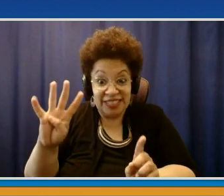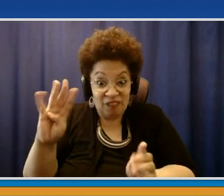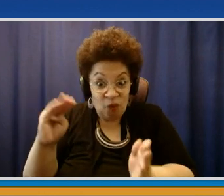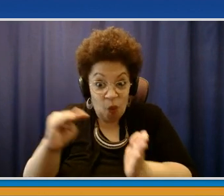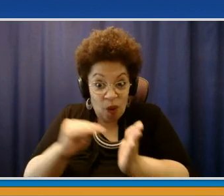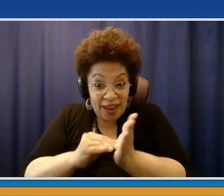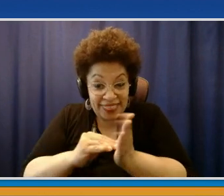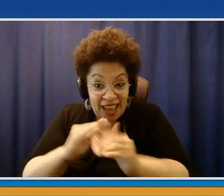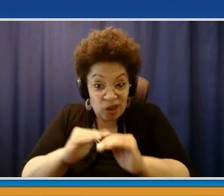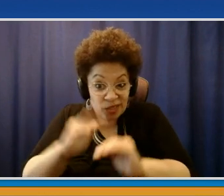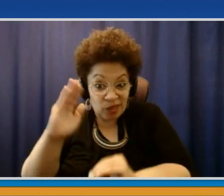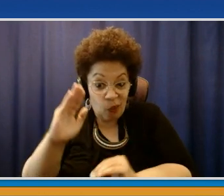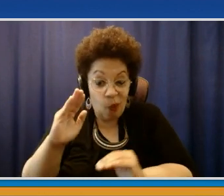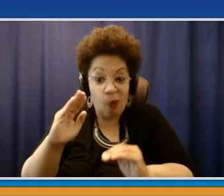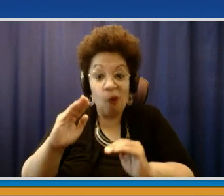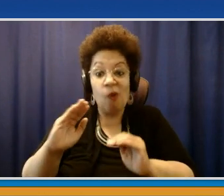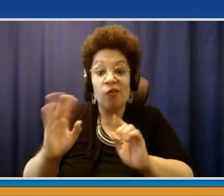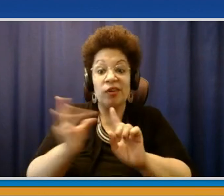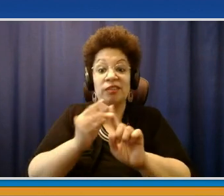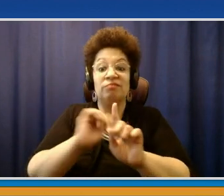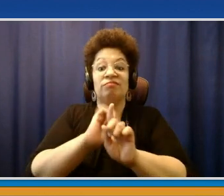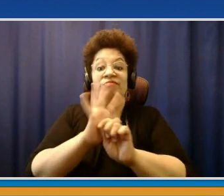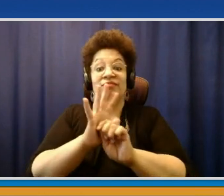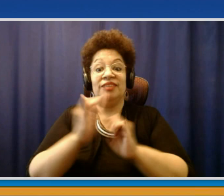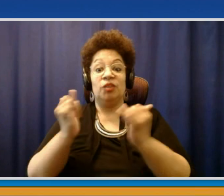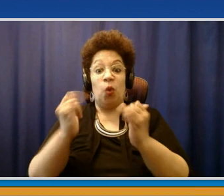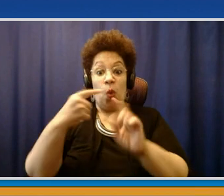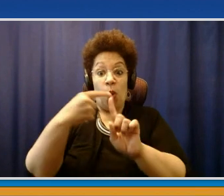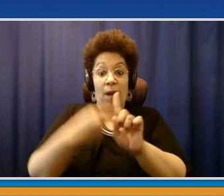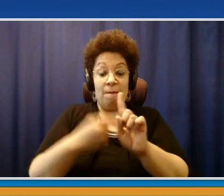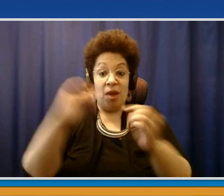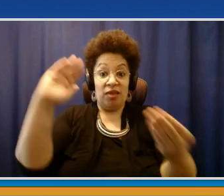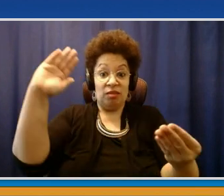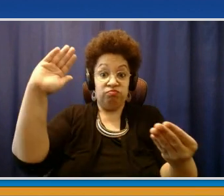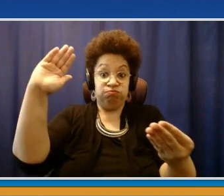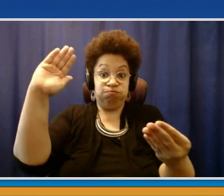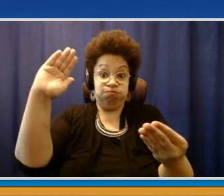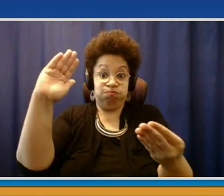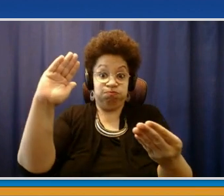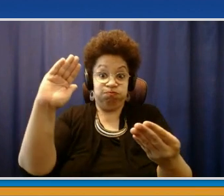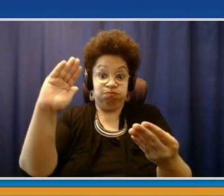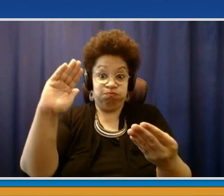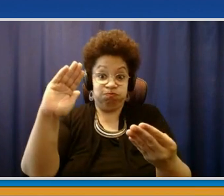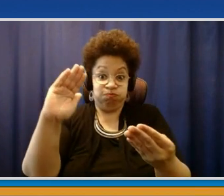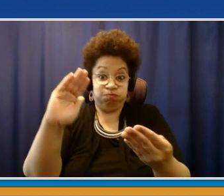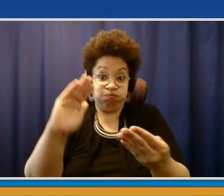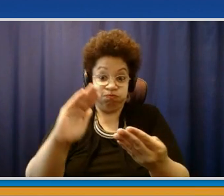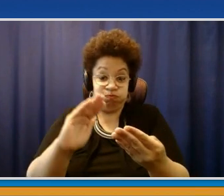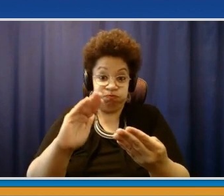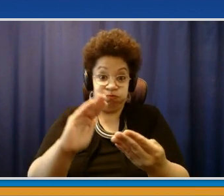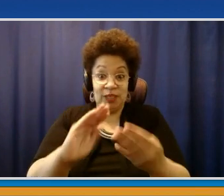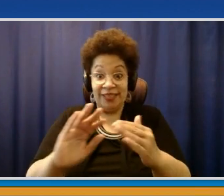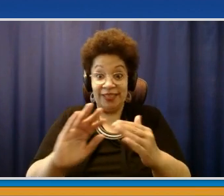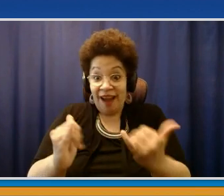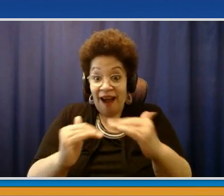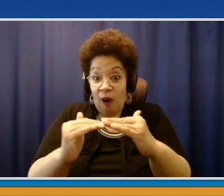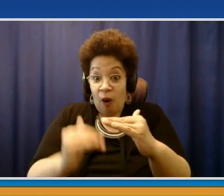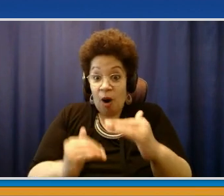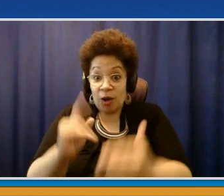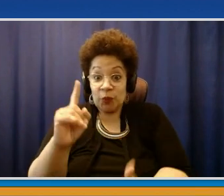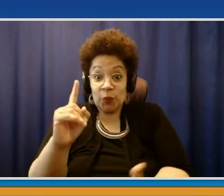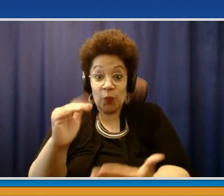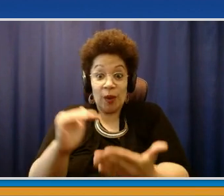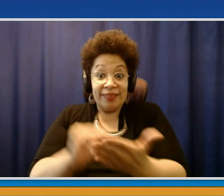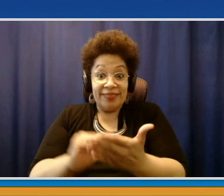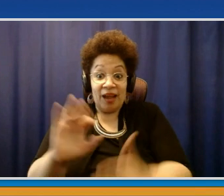of one month, we've gone from 4,300 active cases down to 922 cases. And in a greater perspective, if you go back to the middle of